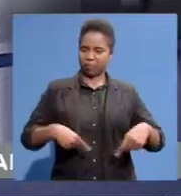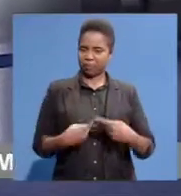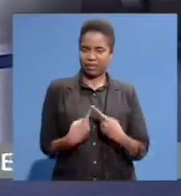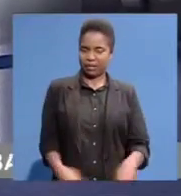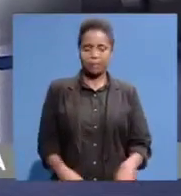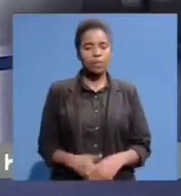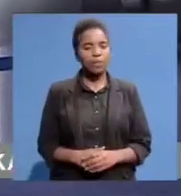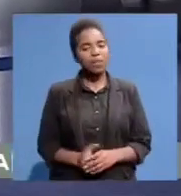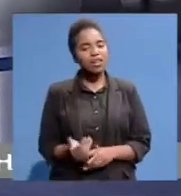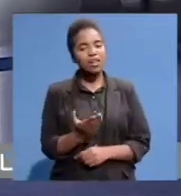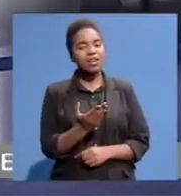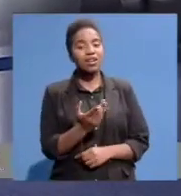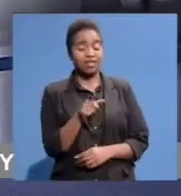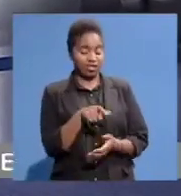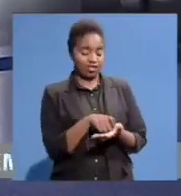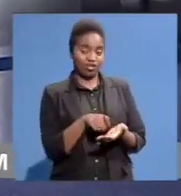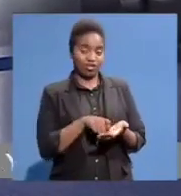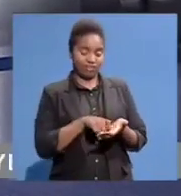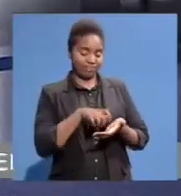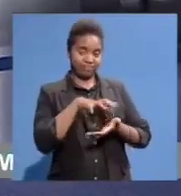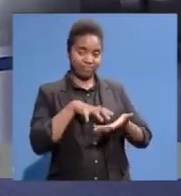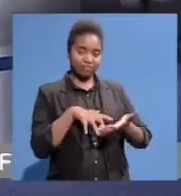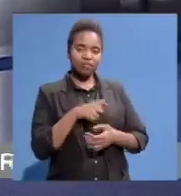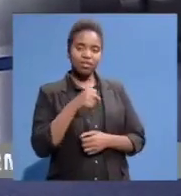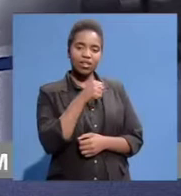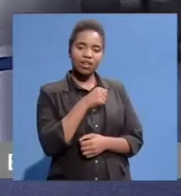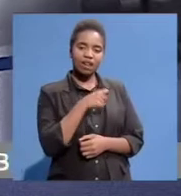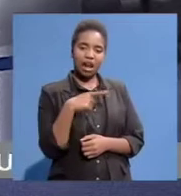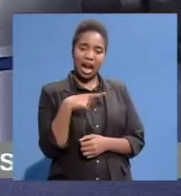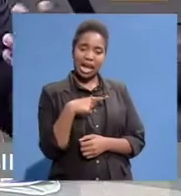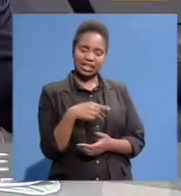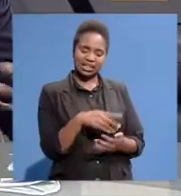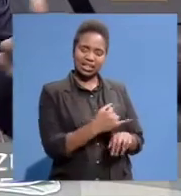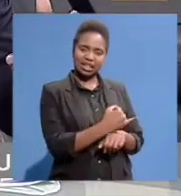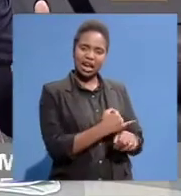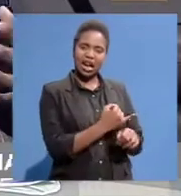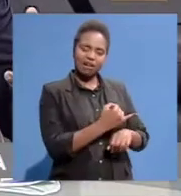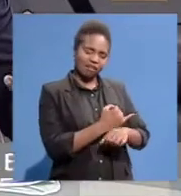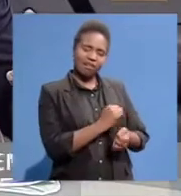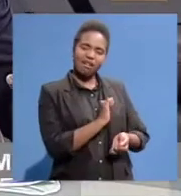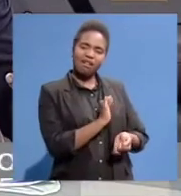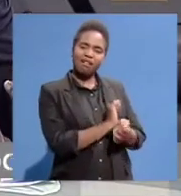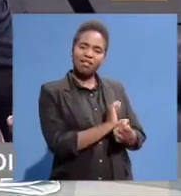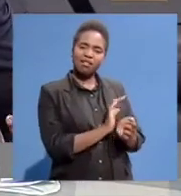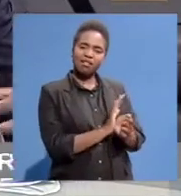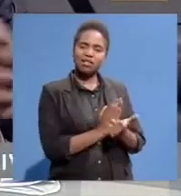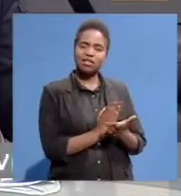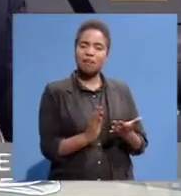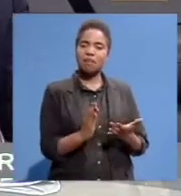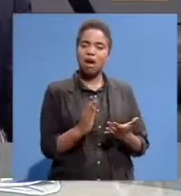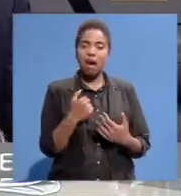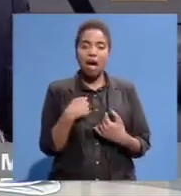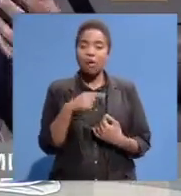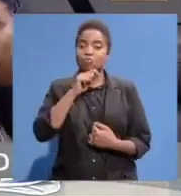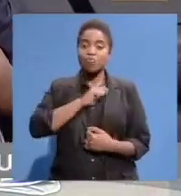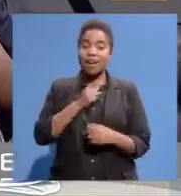feeling In the 80s Don't go to Don't go to No pala No To lie What we have Figured up an island Over You could Make it About To Liberty There's a bang As